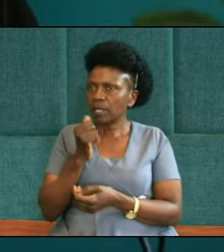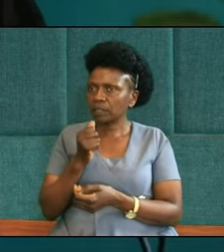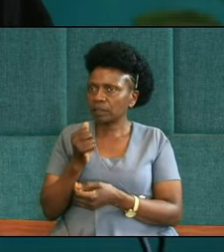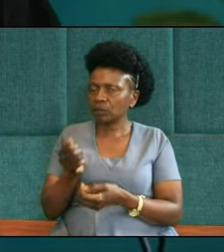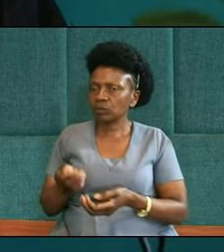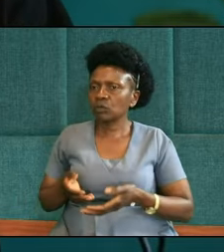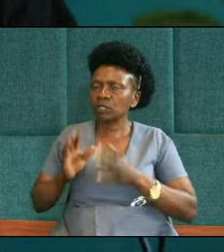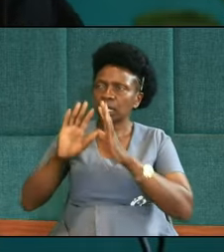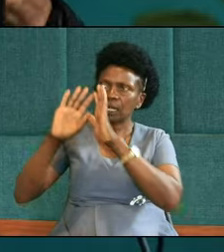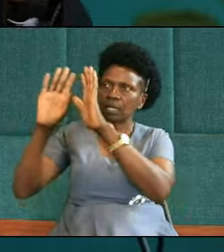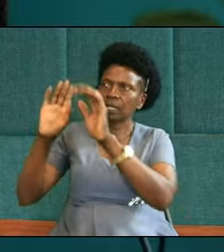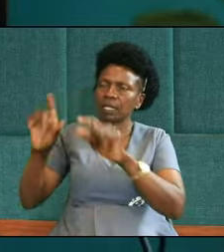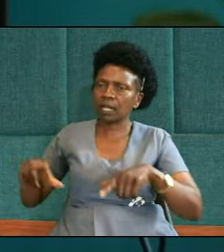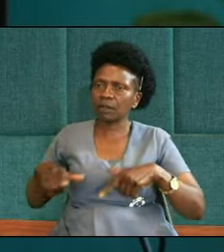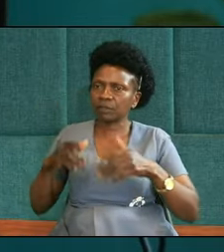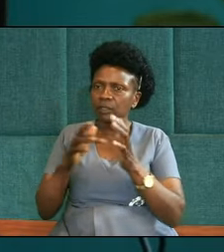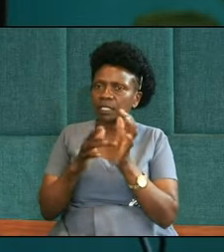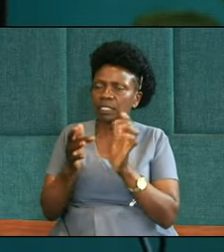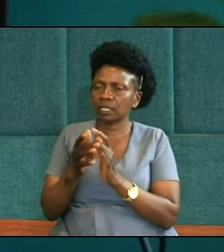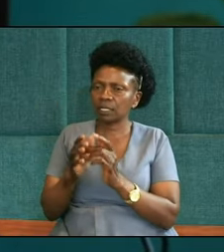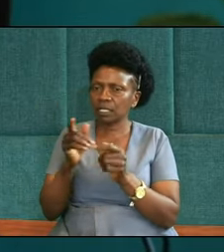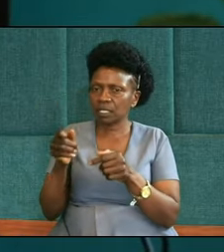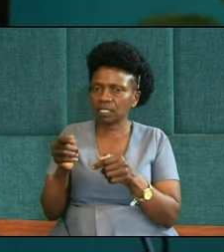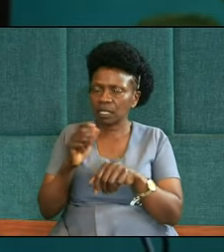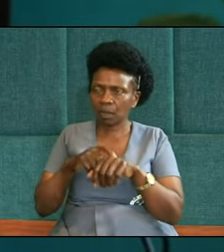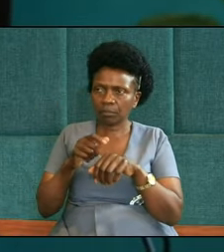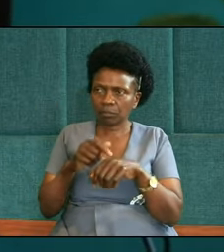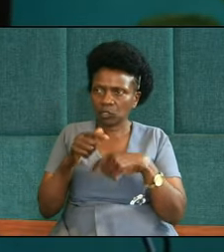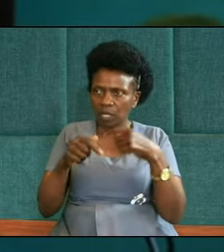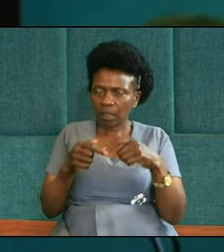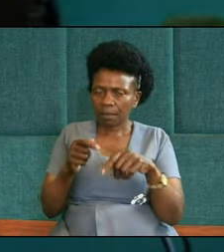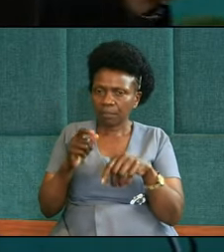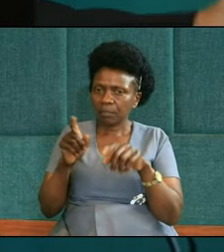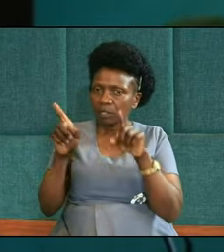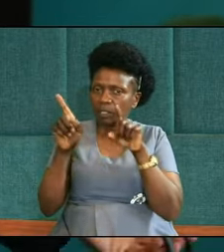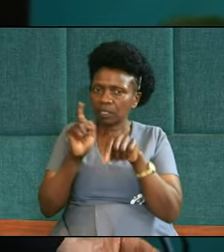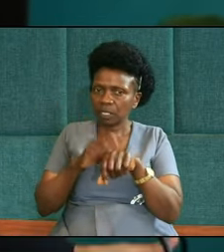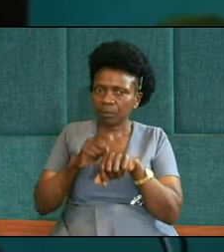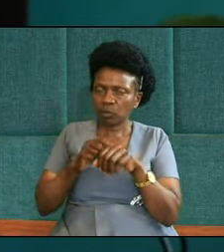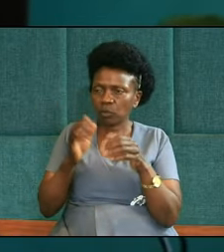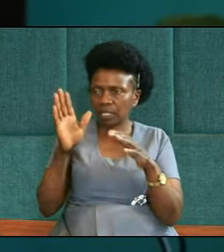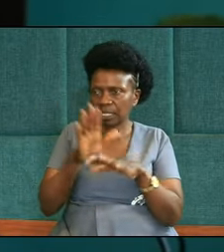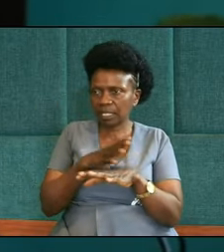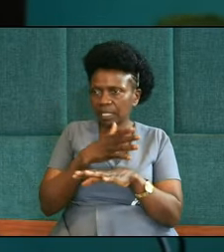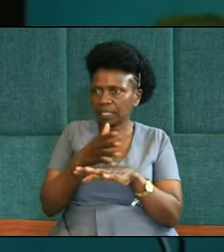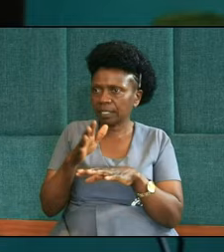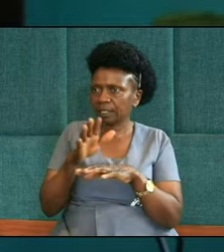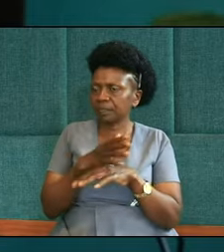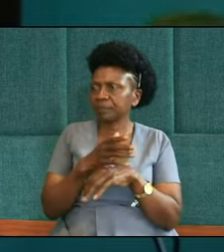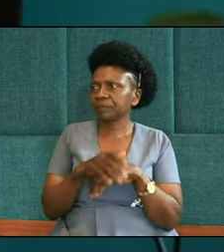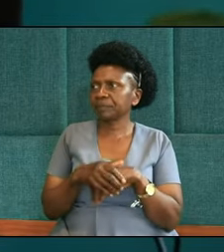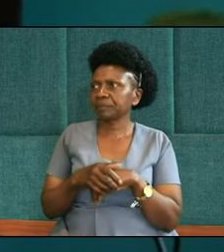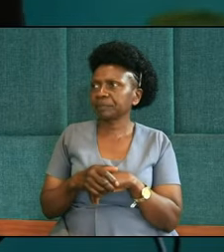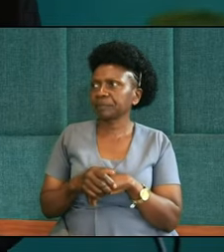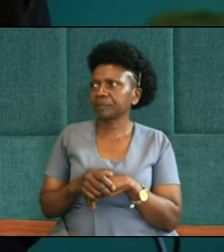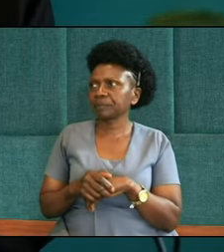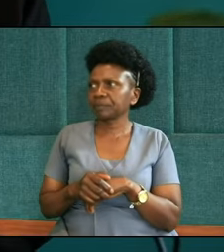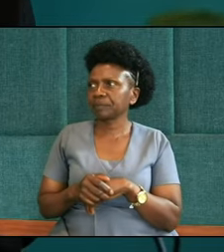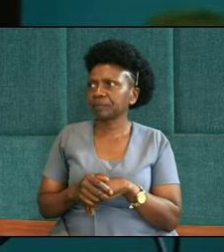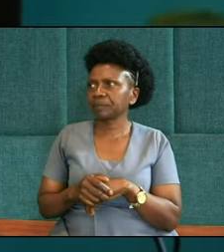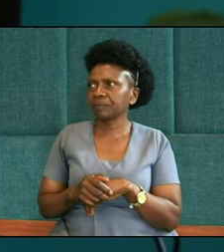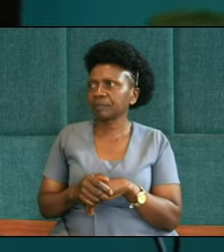is your opportunity to come during the singing of this hymn. Come up to the front, join our pastors here,